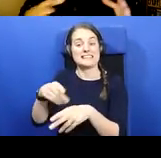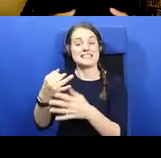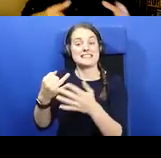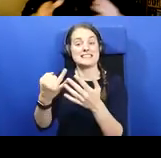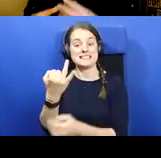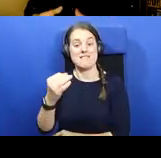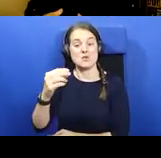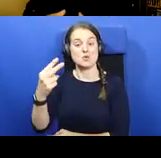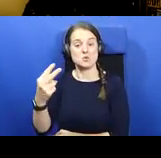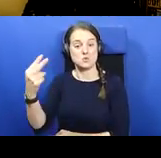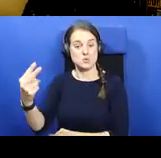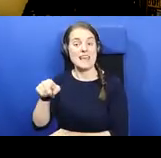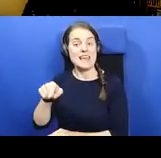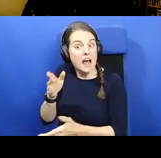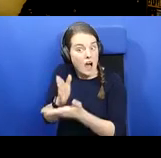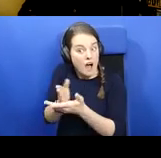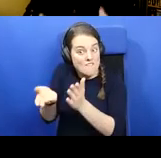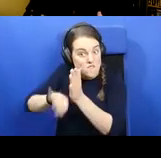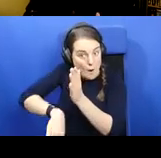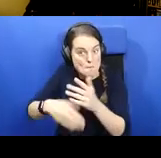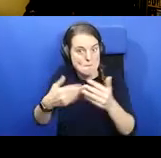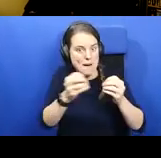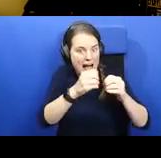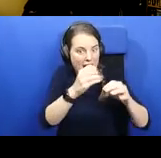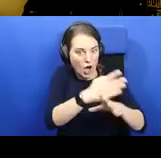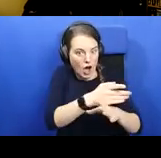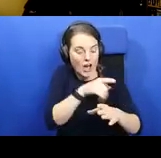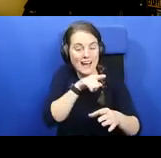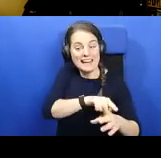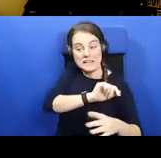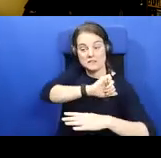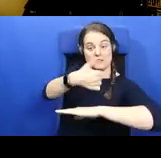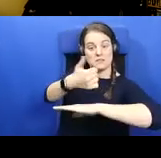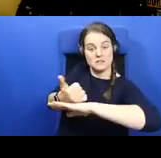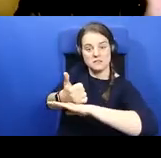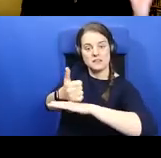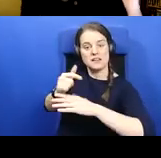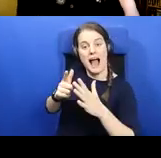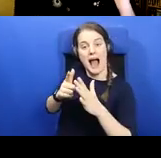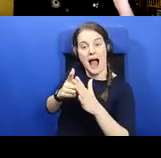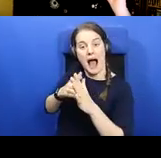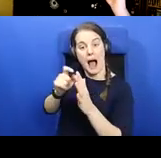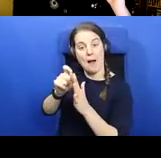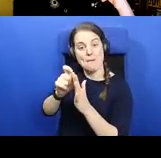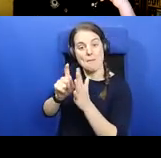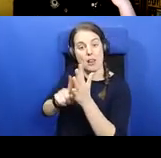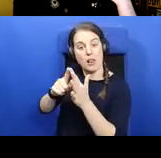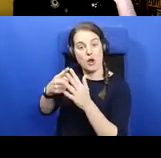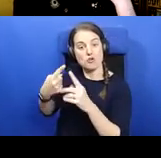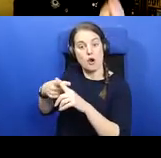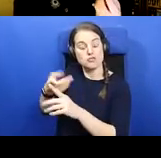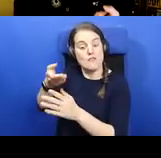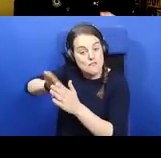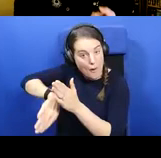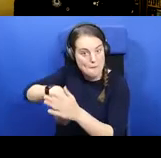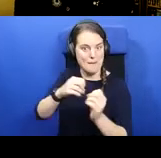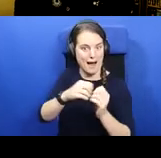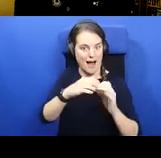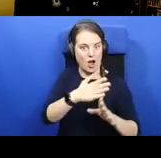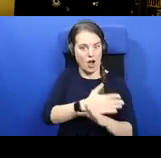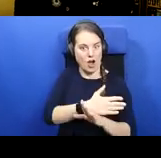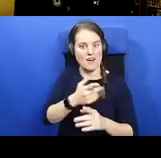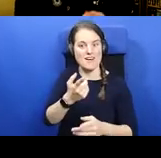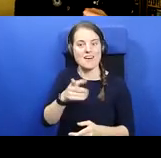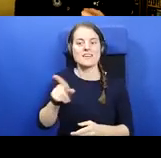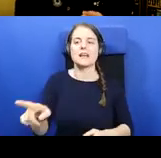founds Applecross from Bangor. Now the cult of Moel Rova is quite